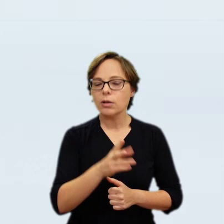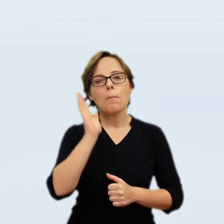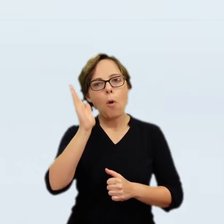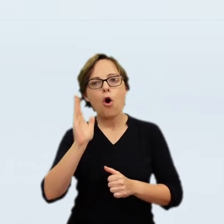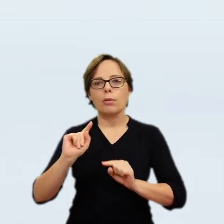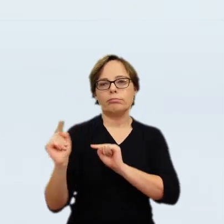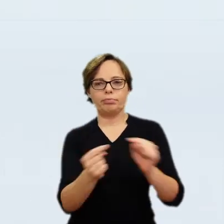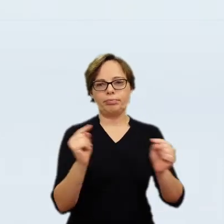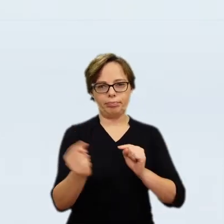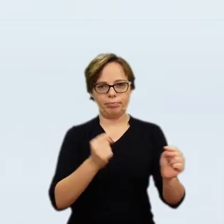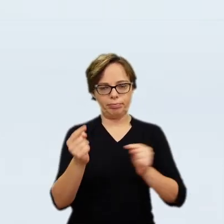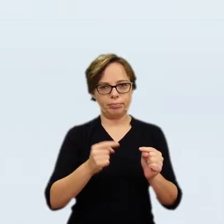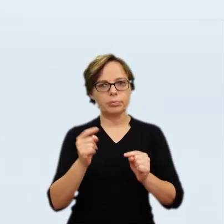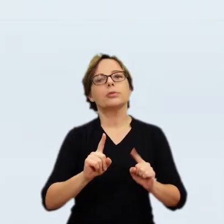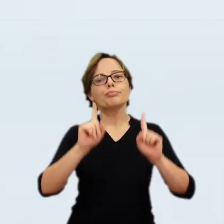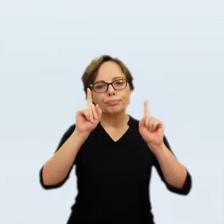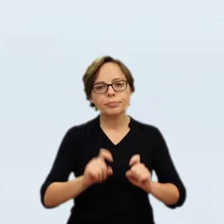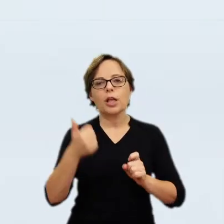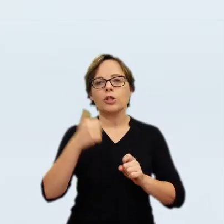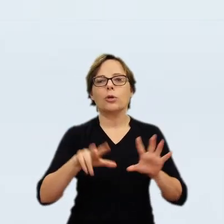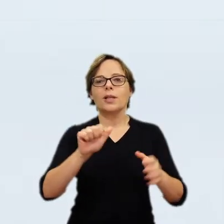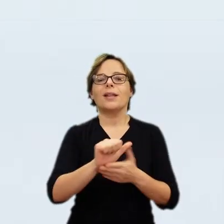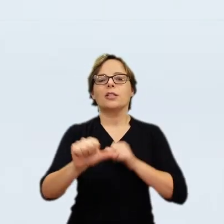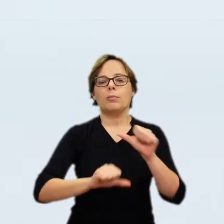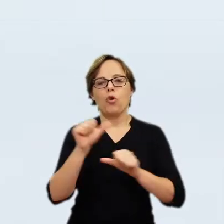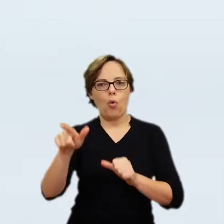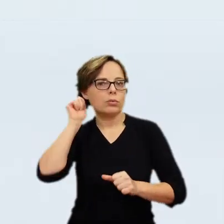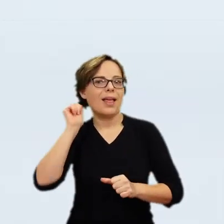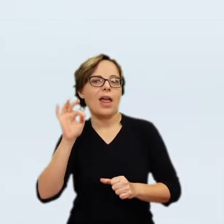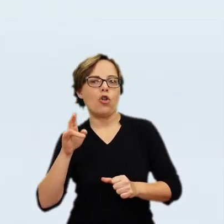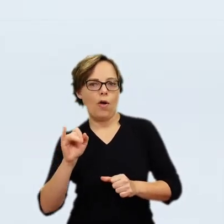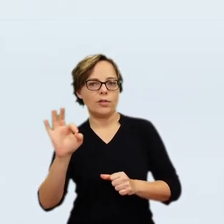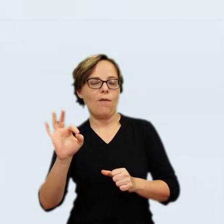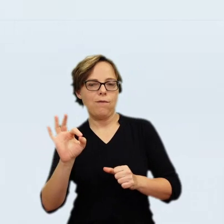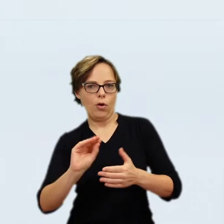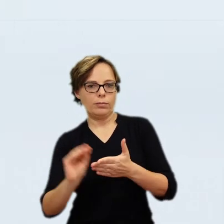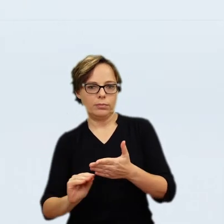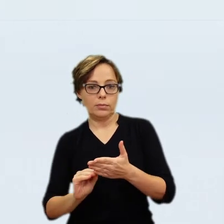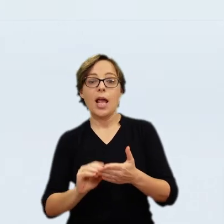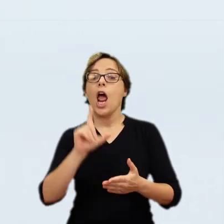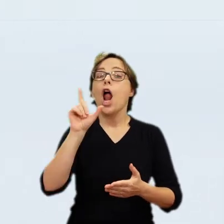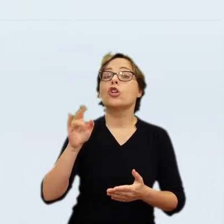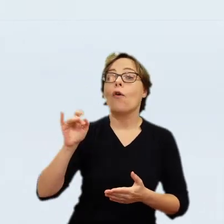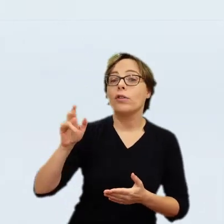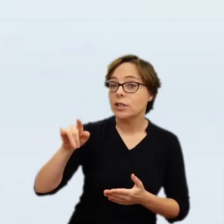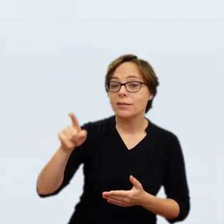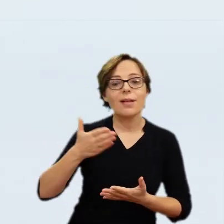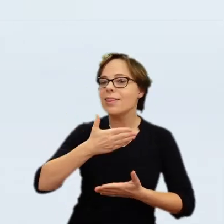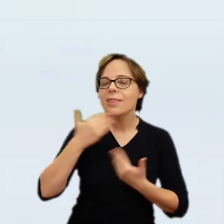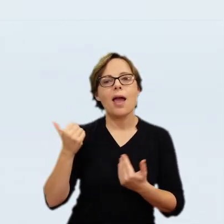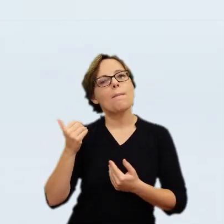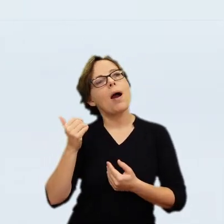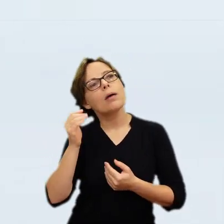along its front, a jupan. The fur hat, a kuchma, is of the time that originated in